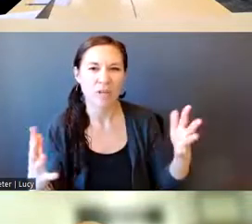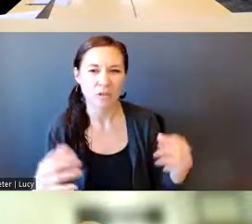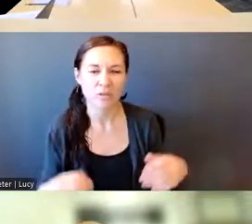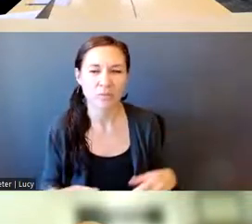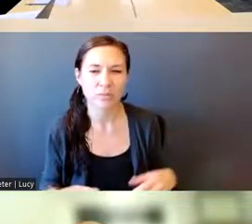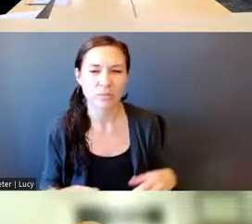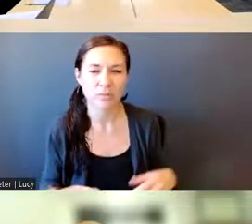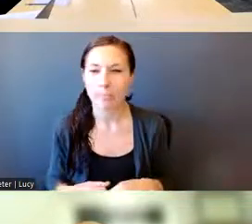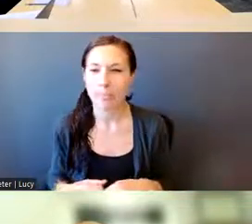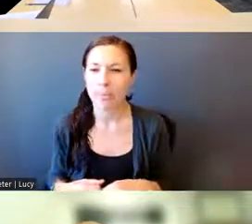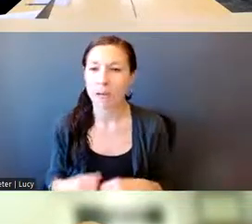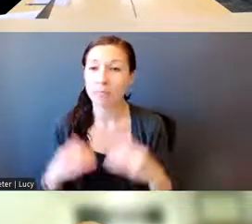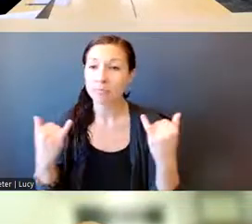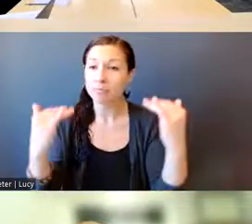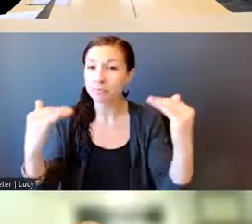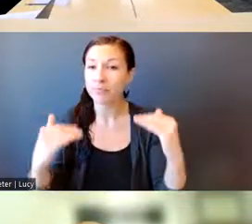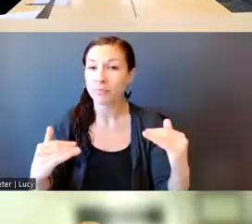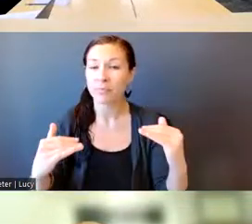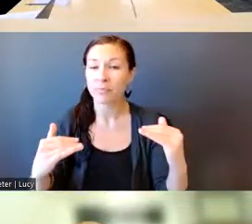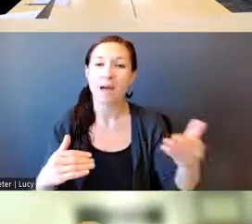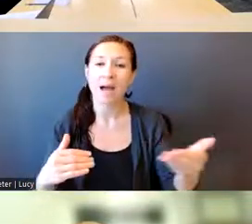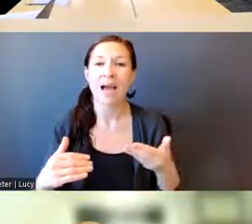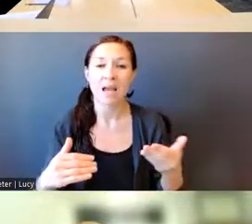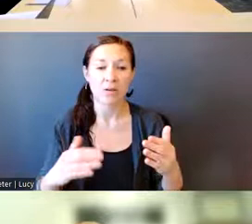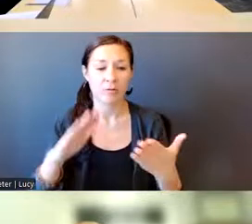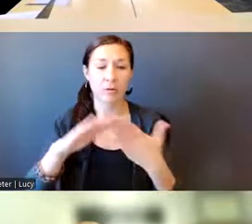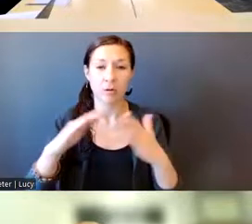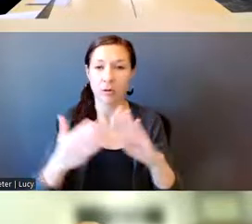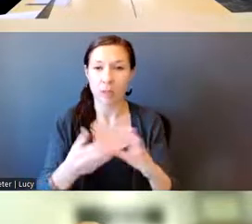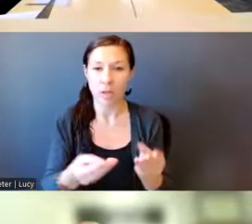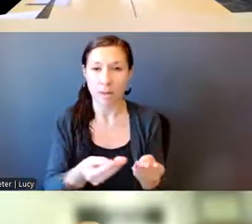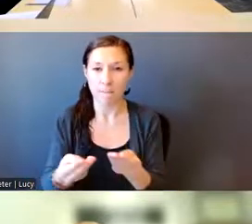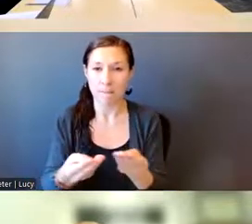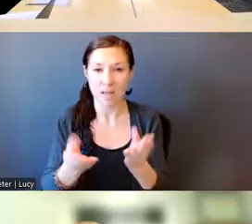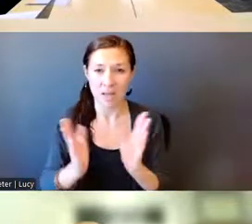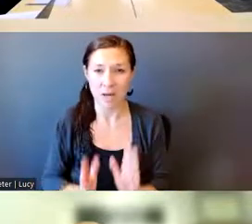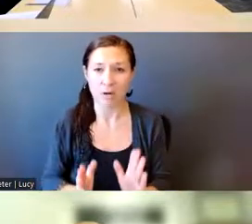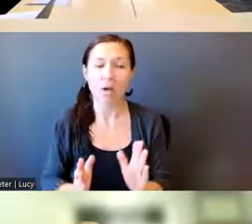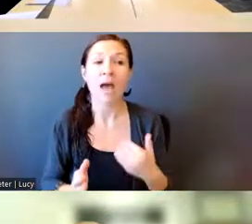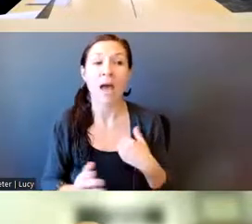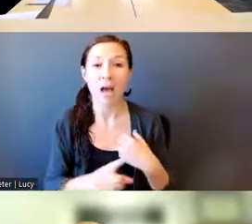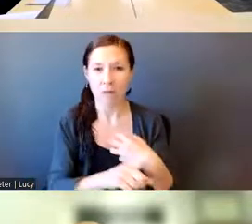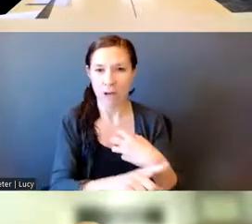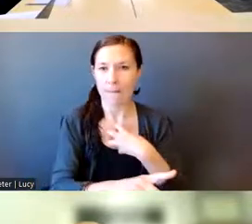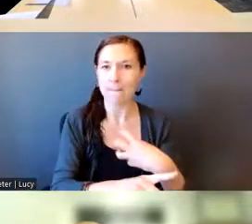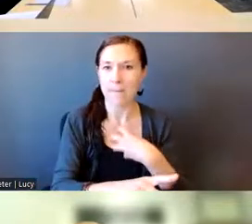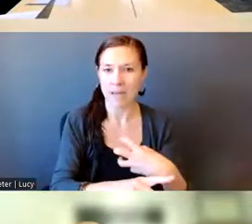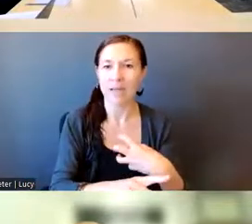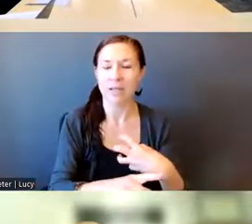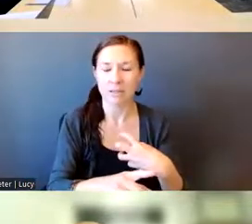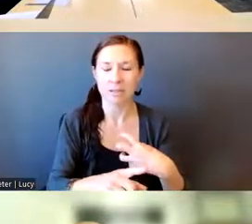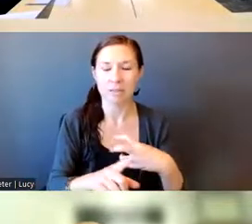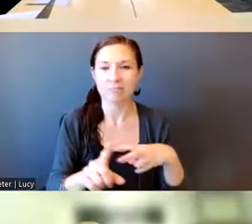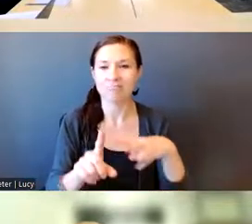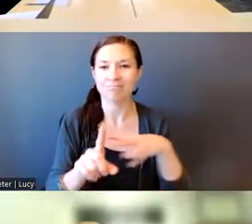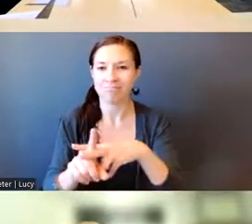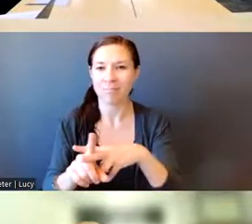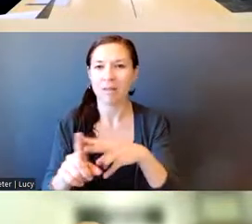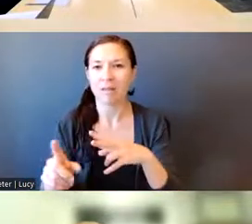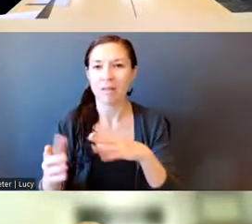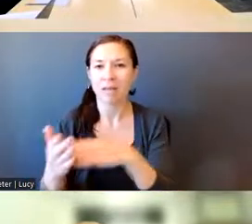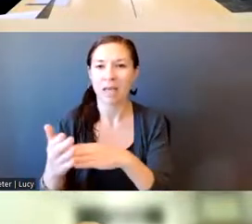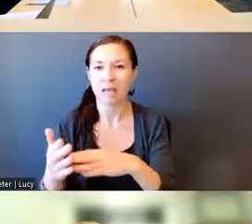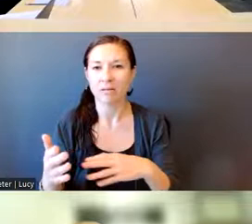And also we are hiring for a community mediator. Some of the complaints that we have received do not rise to the level of needing